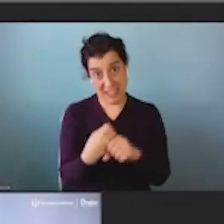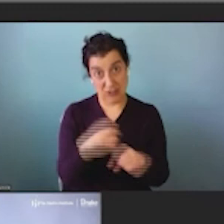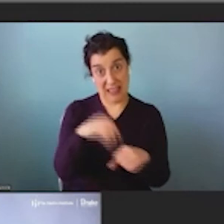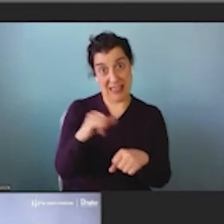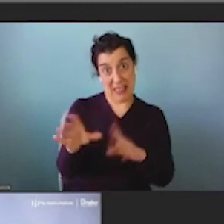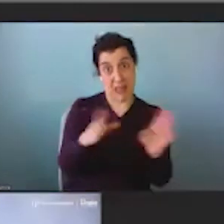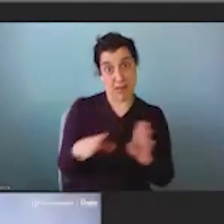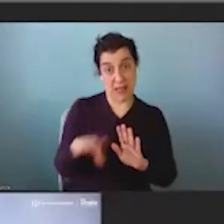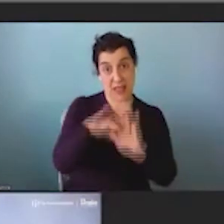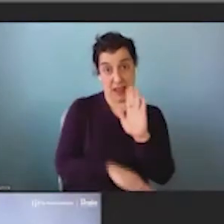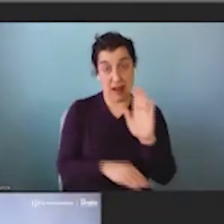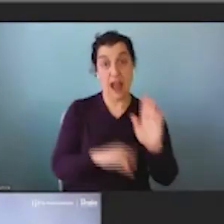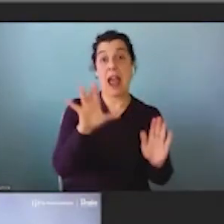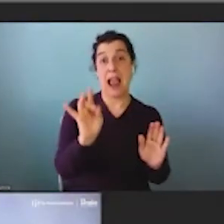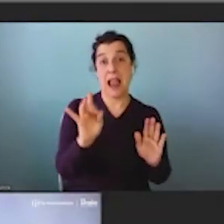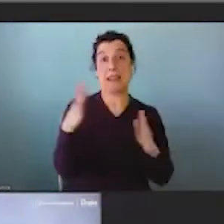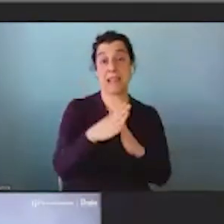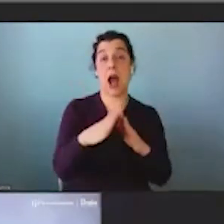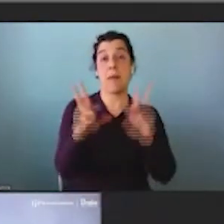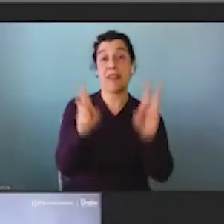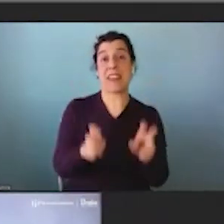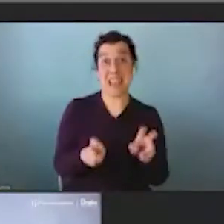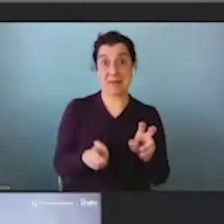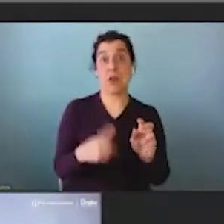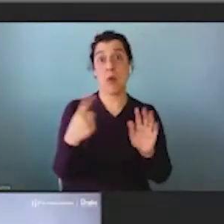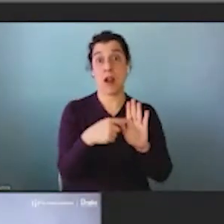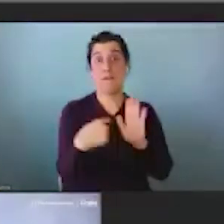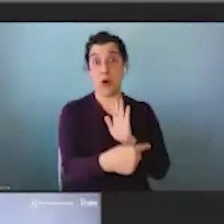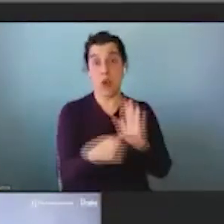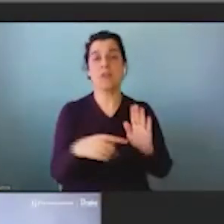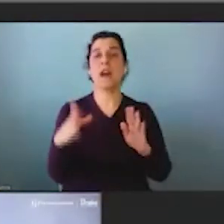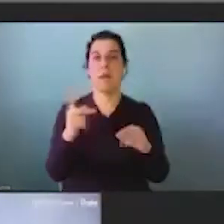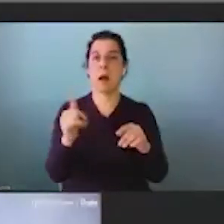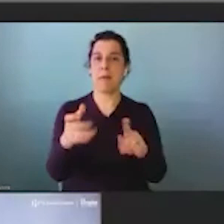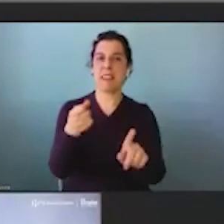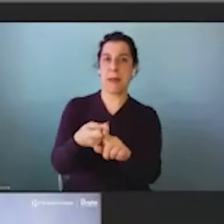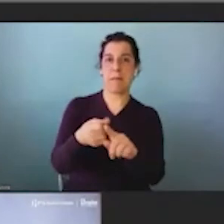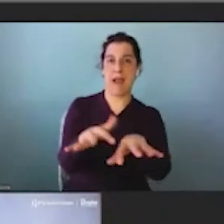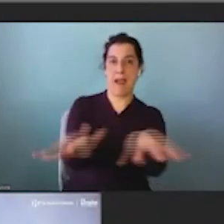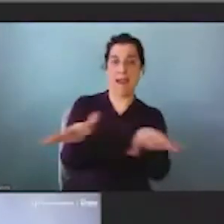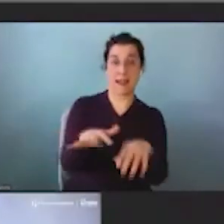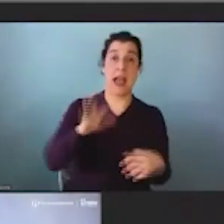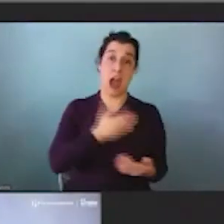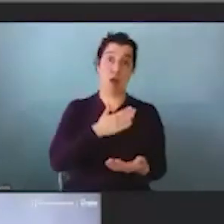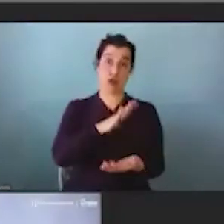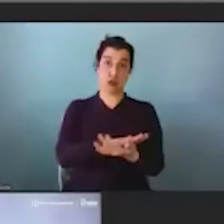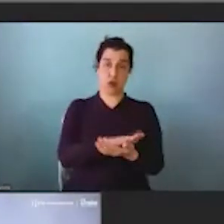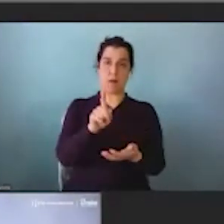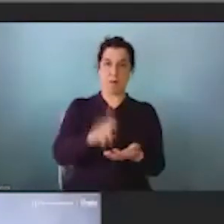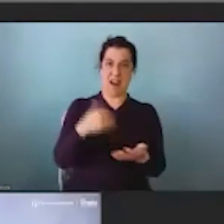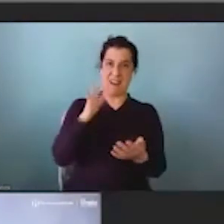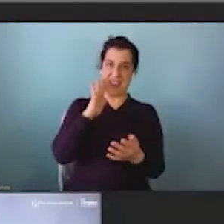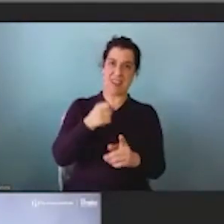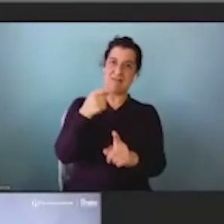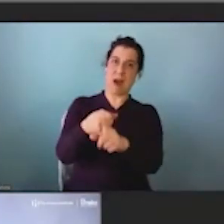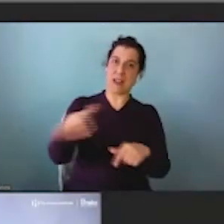our eight top themes that came out was public impact that we needed to continue in the DNA of our school, this effort on public impact.